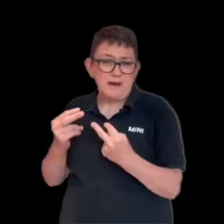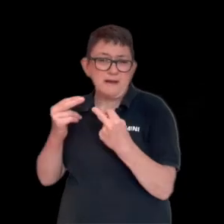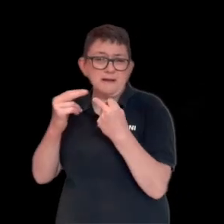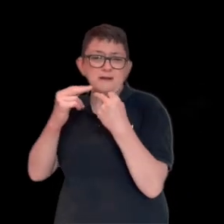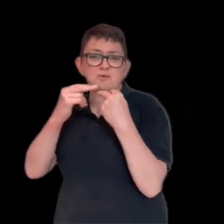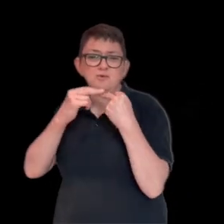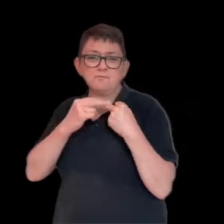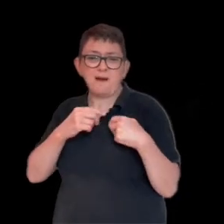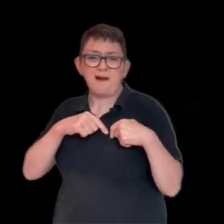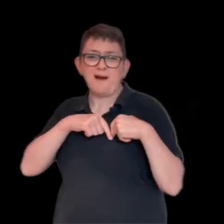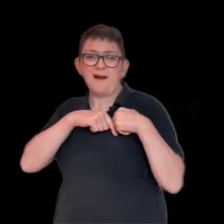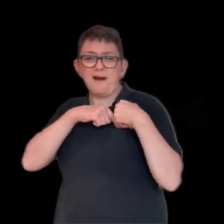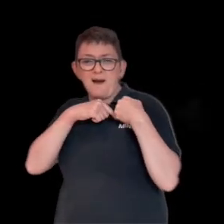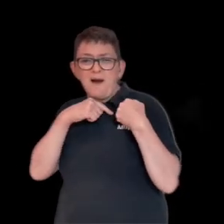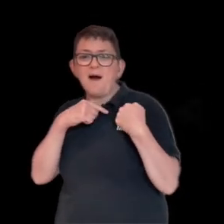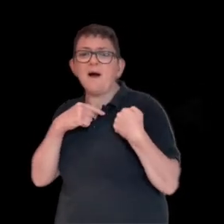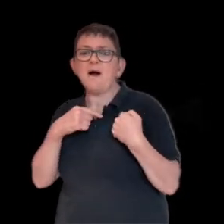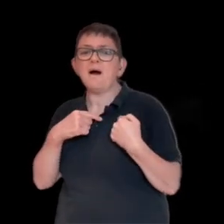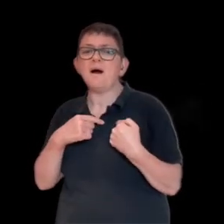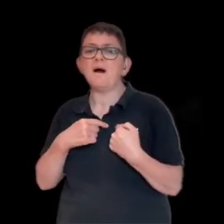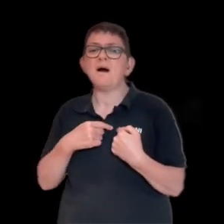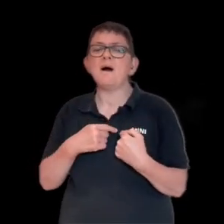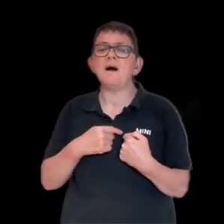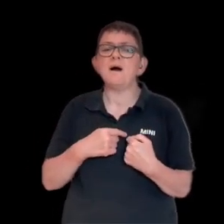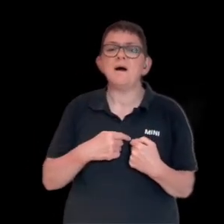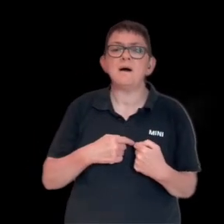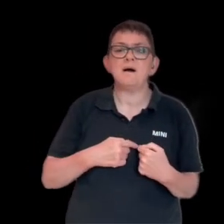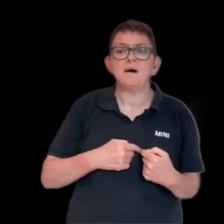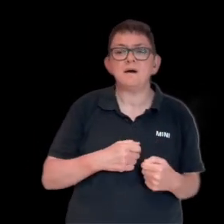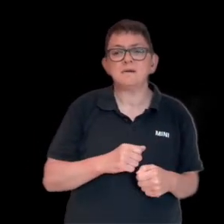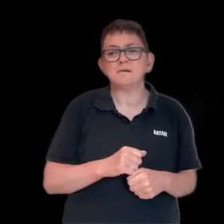looking into my heart.